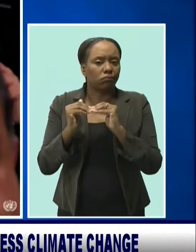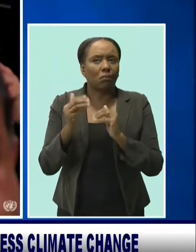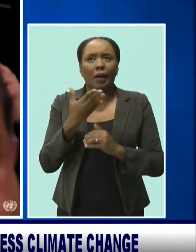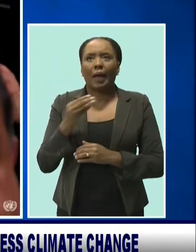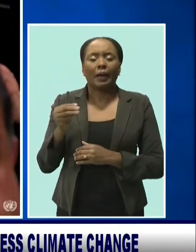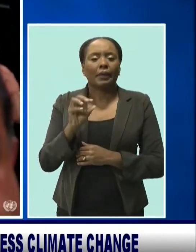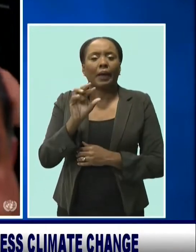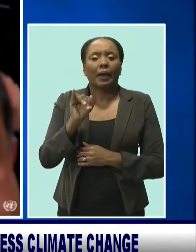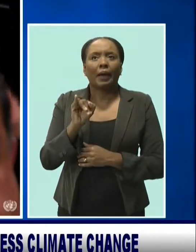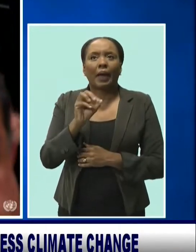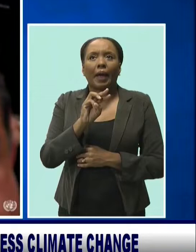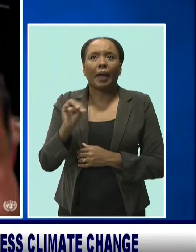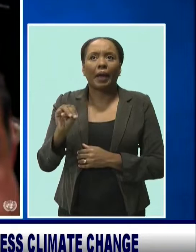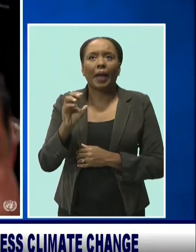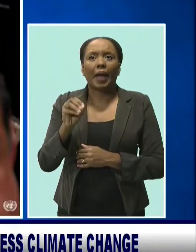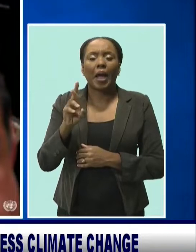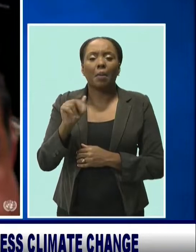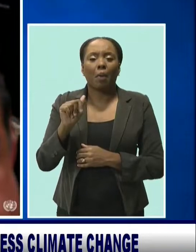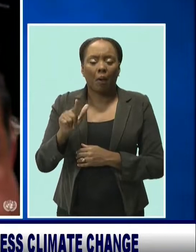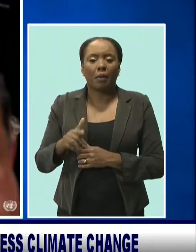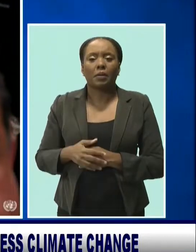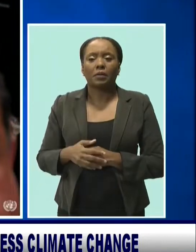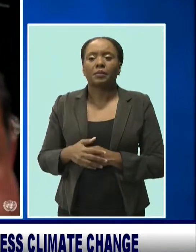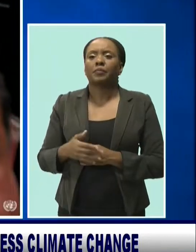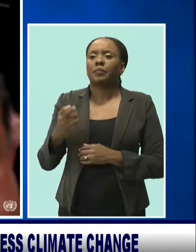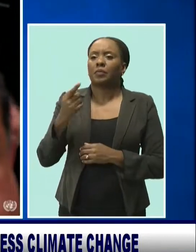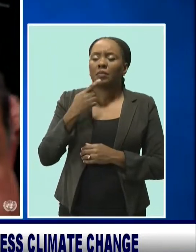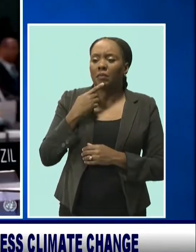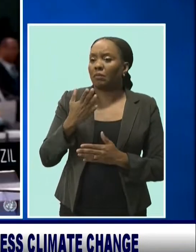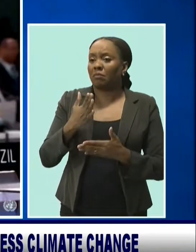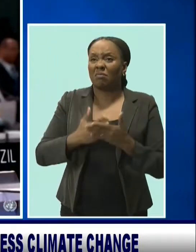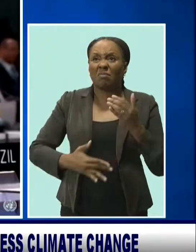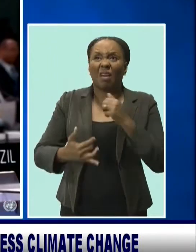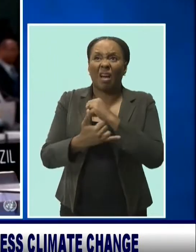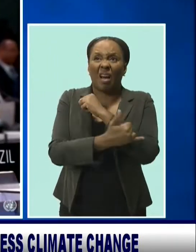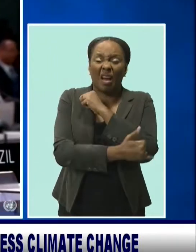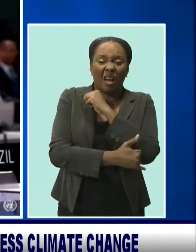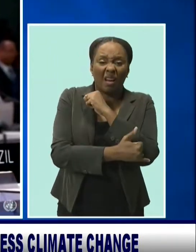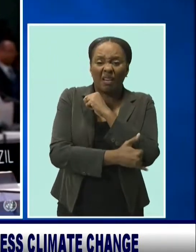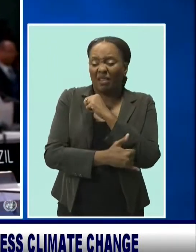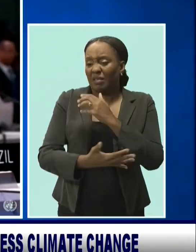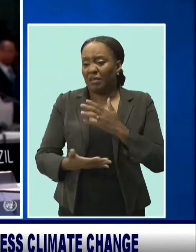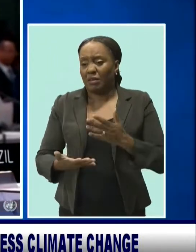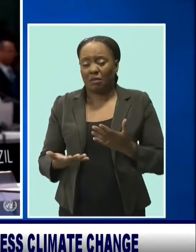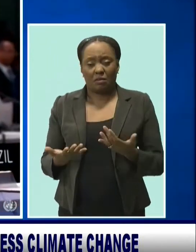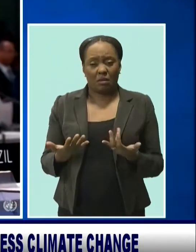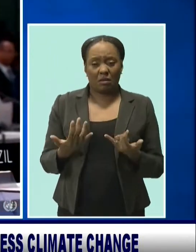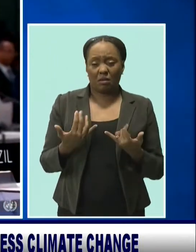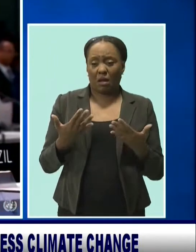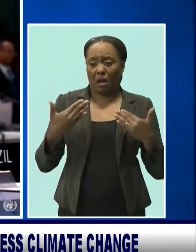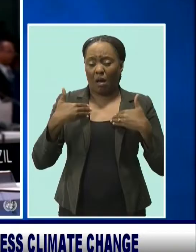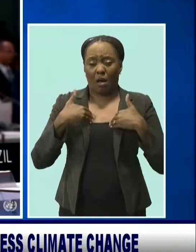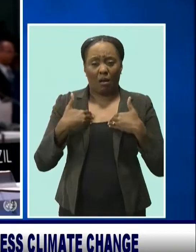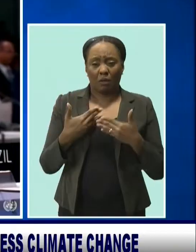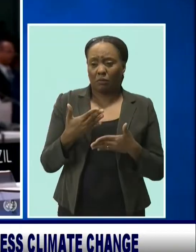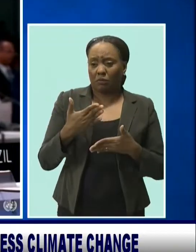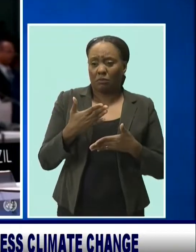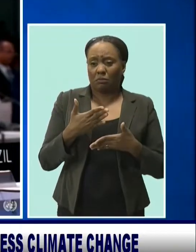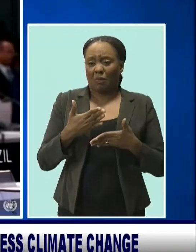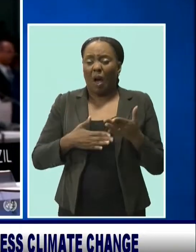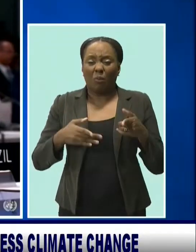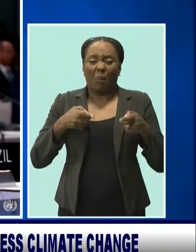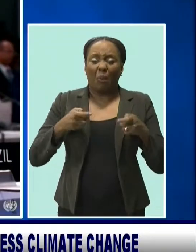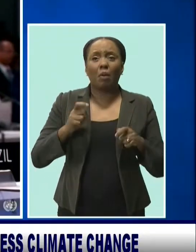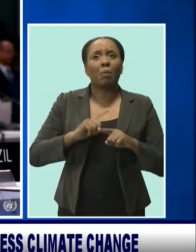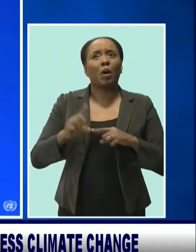says even with increased mitigation commitments by countries, the world is still likely to see a two-degree rise in